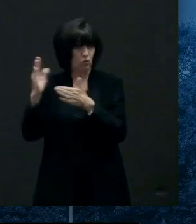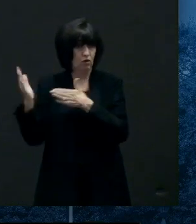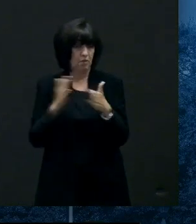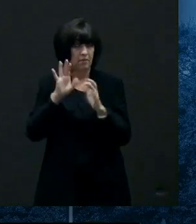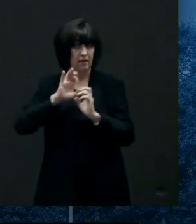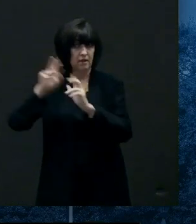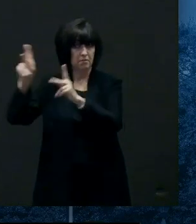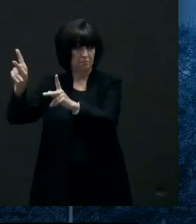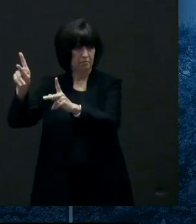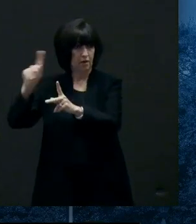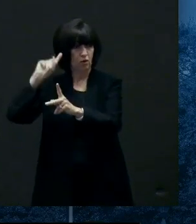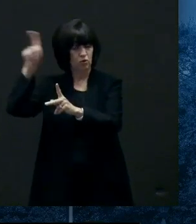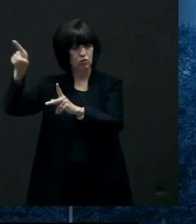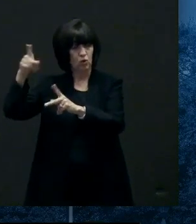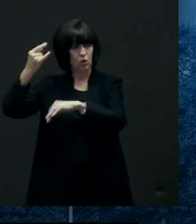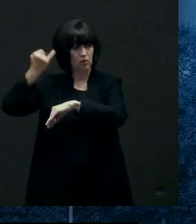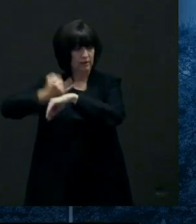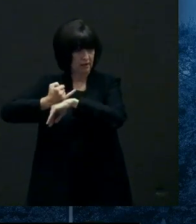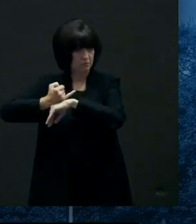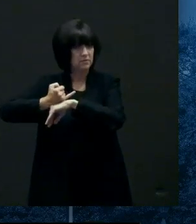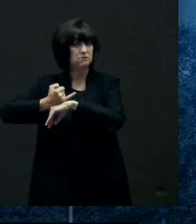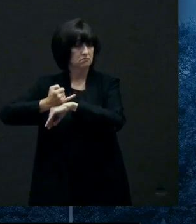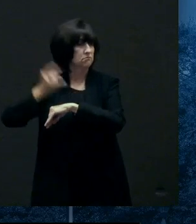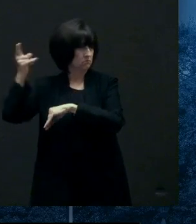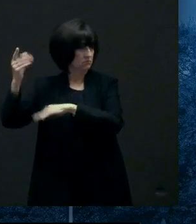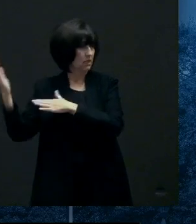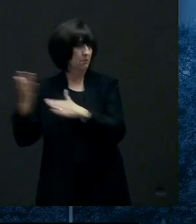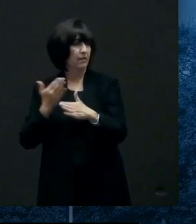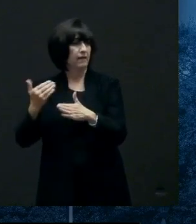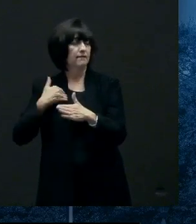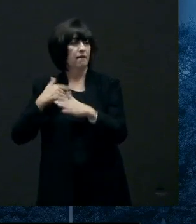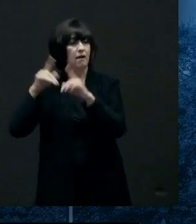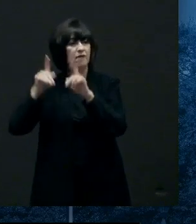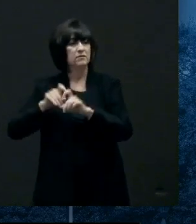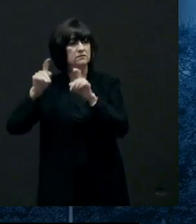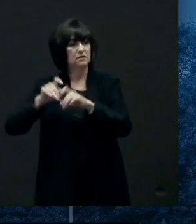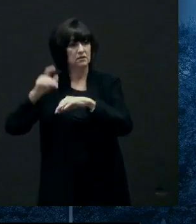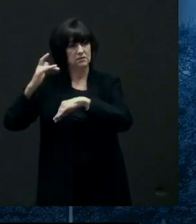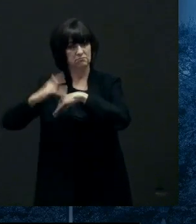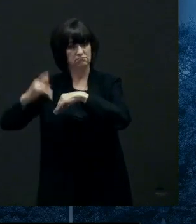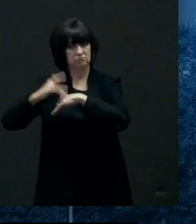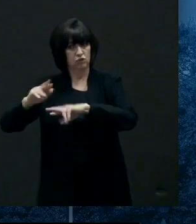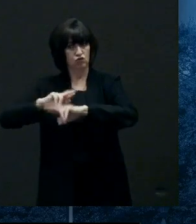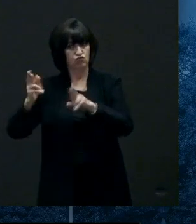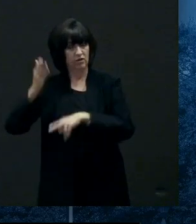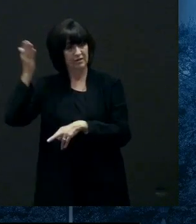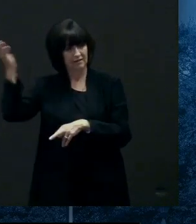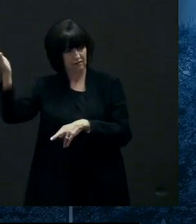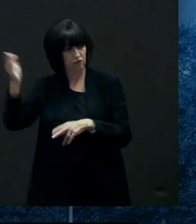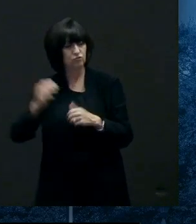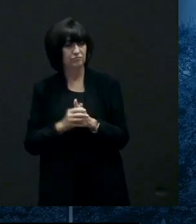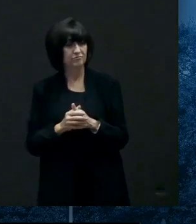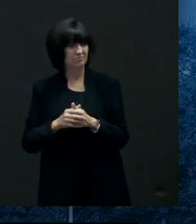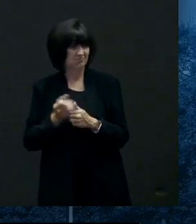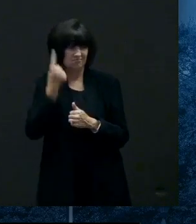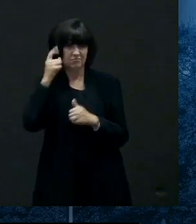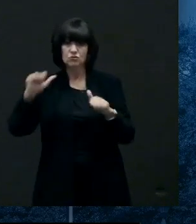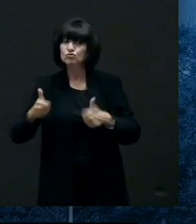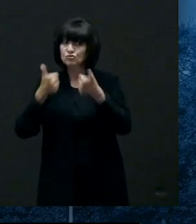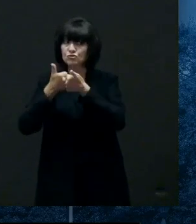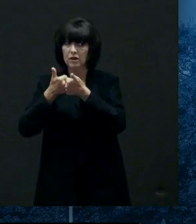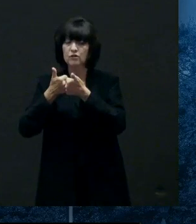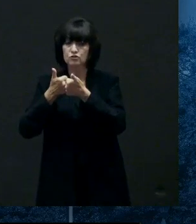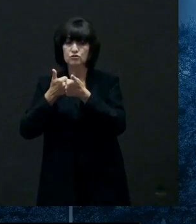back uh on campus and they'll be tested there so we do have big challenges uh but we also have seen some some